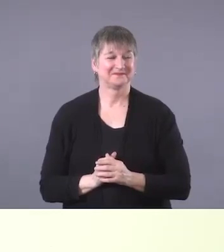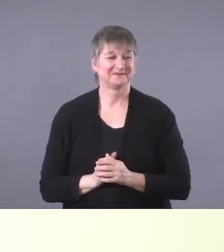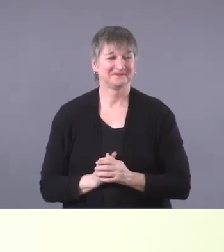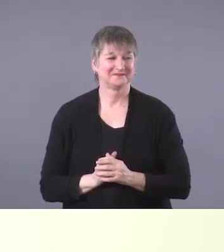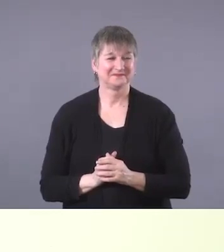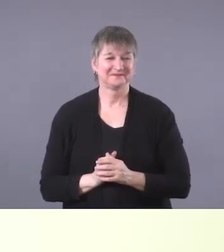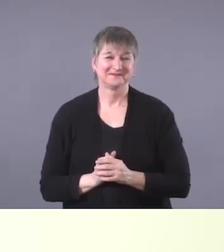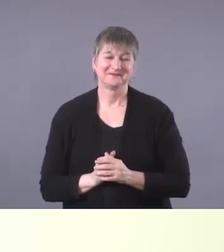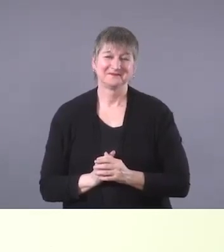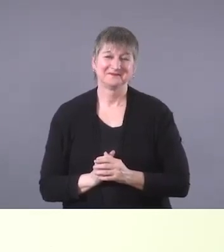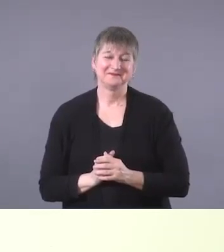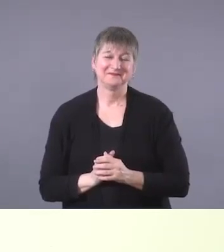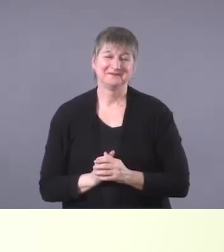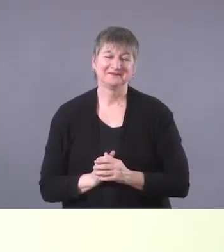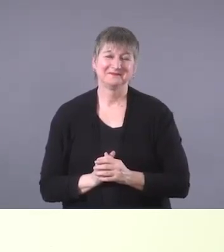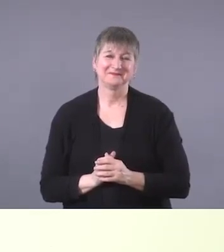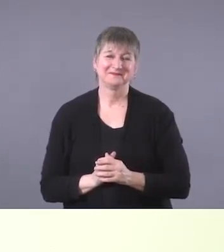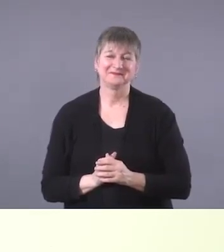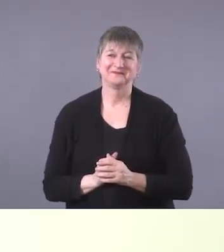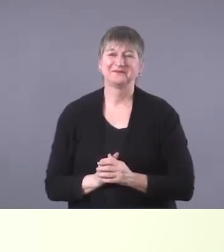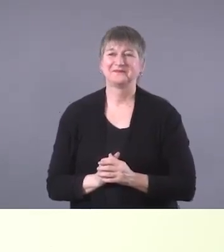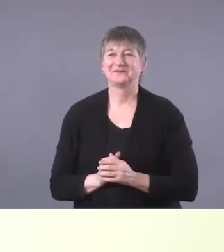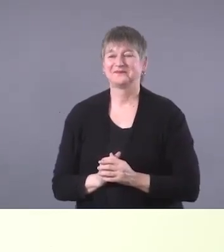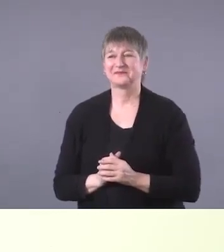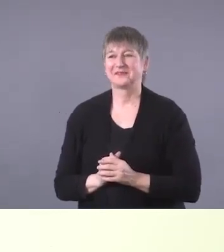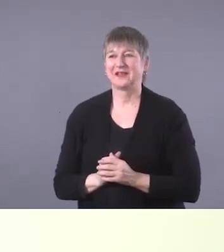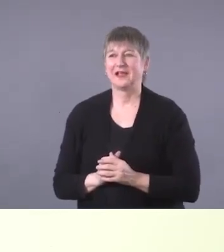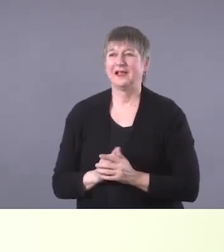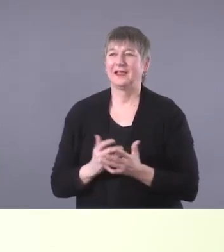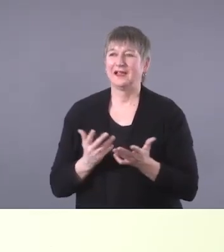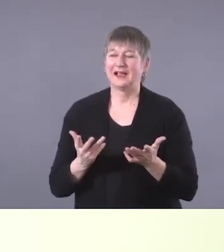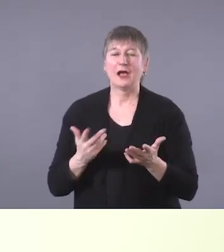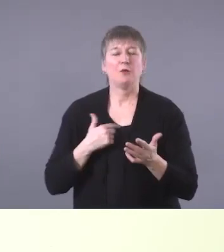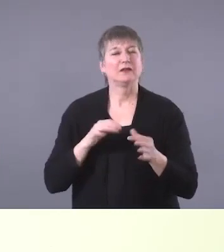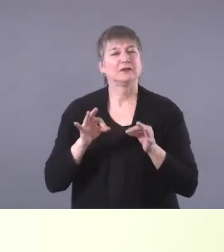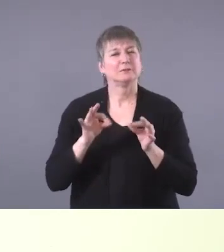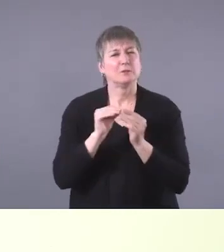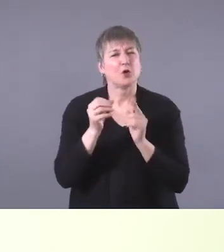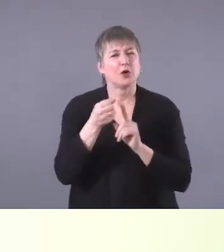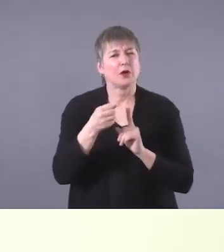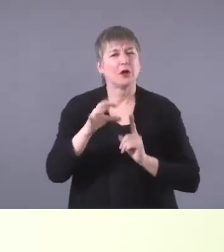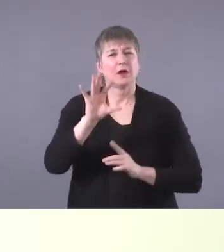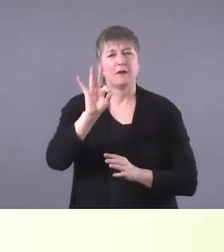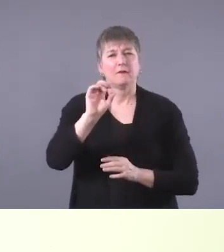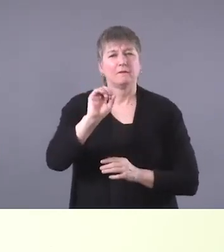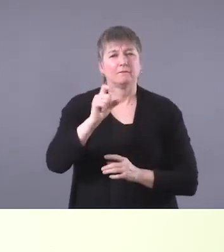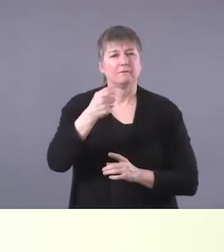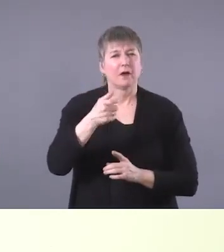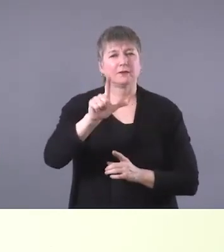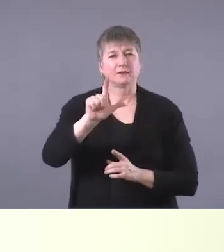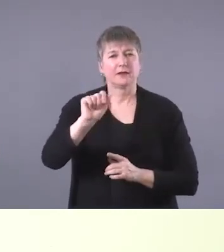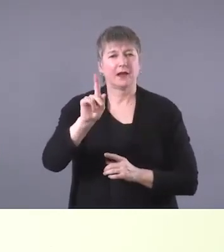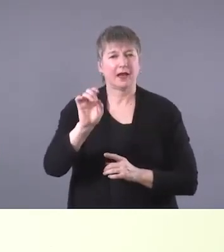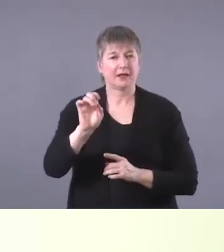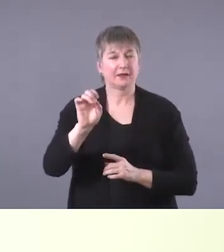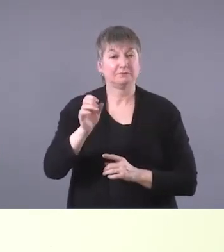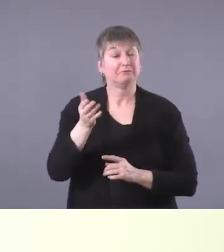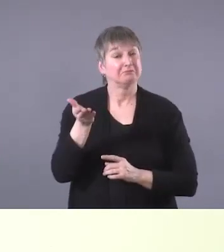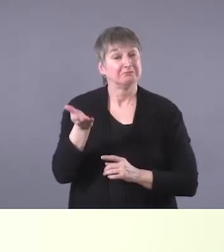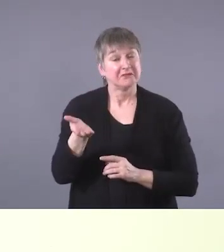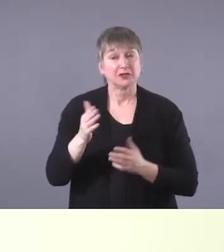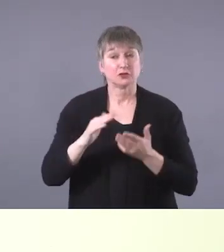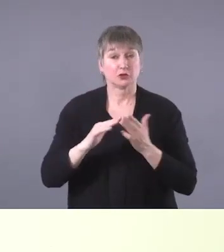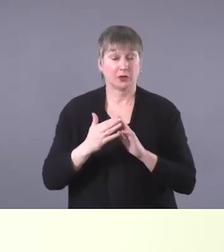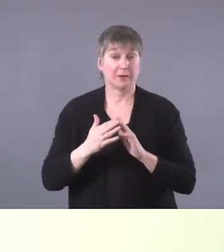So I wanted to bring attention to Fox Lake, which is a community that my